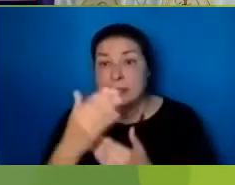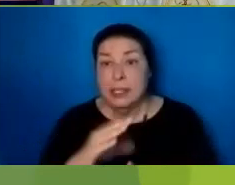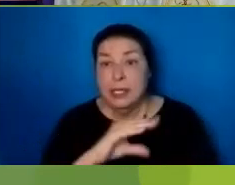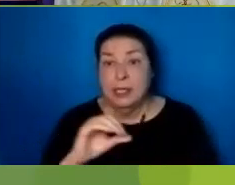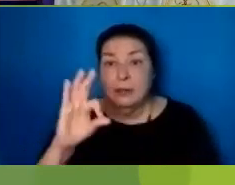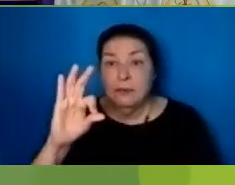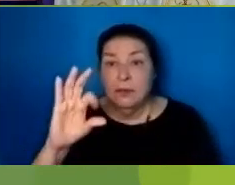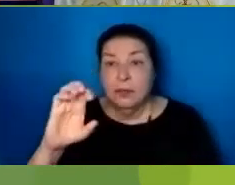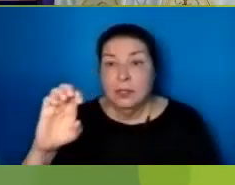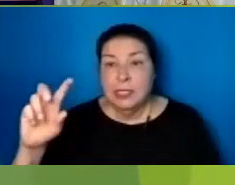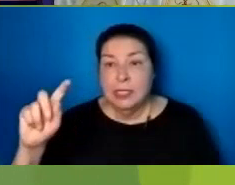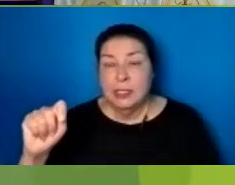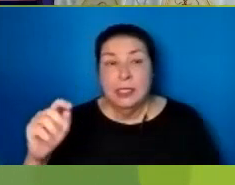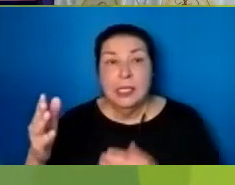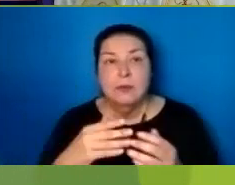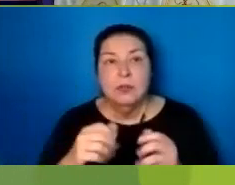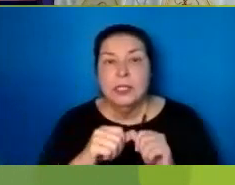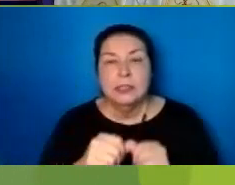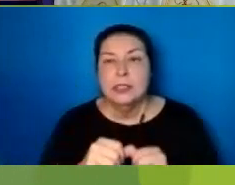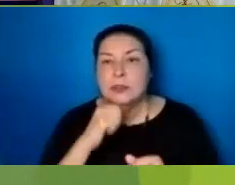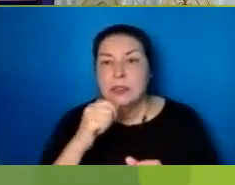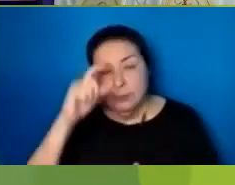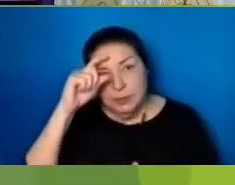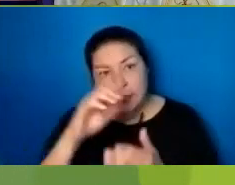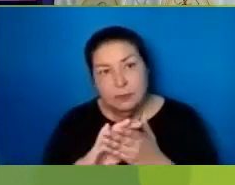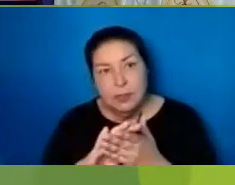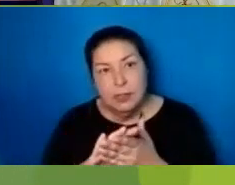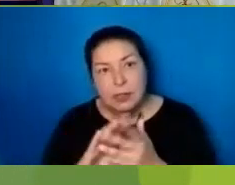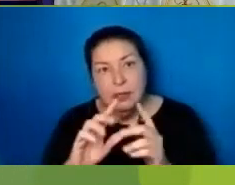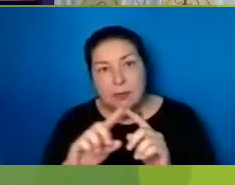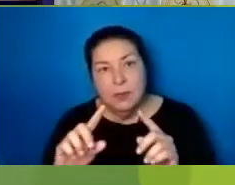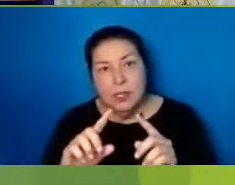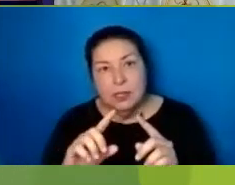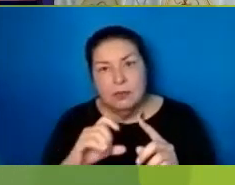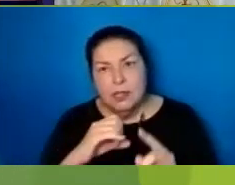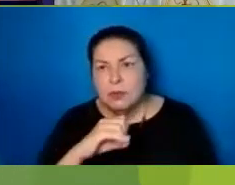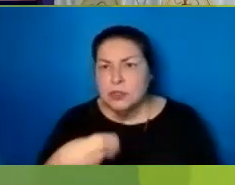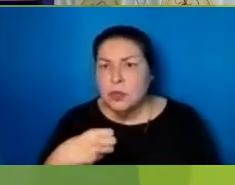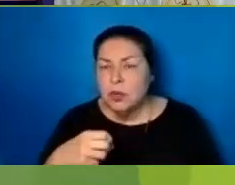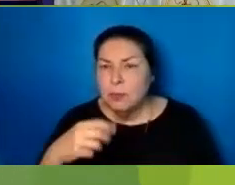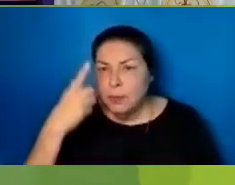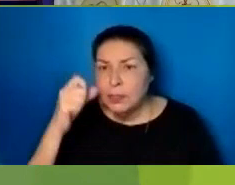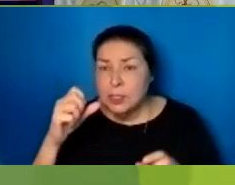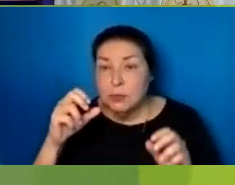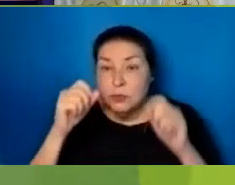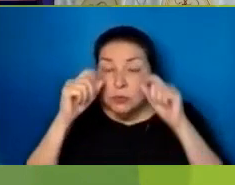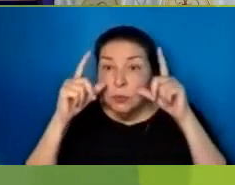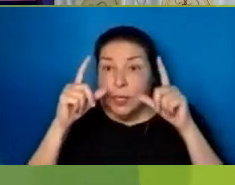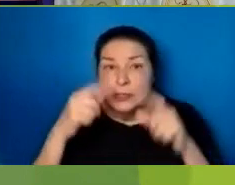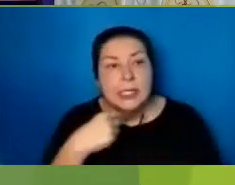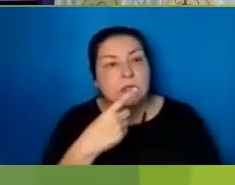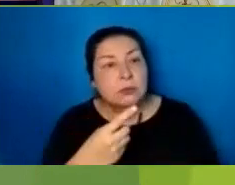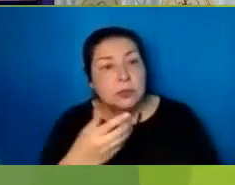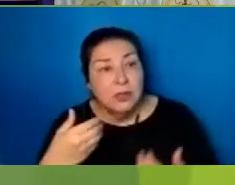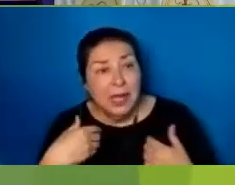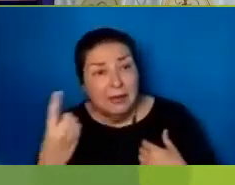they were still Disbelieved For joy was And joy was marveling He said to them Have you anything here to